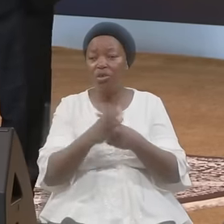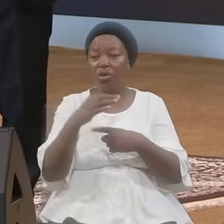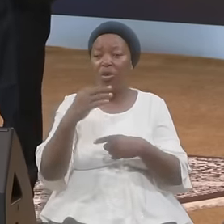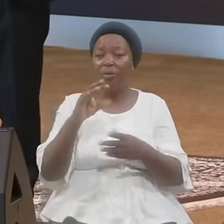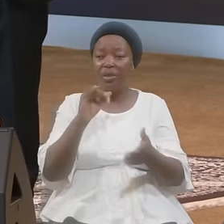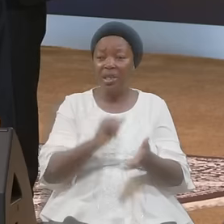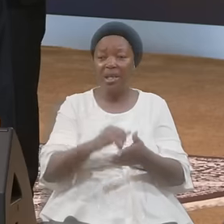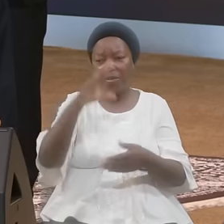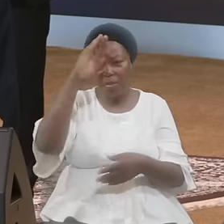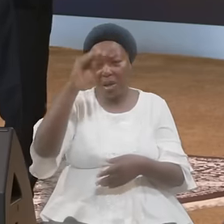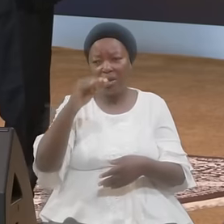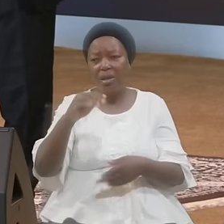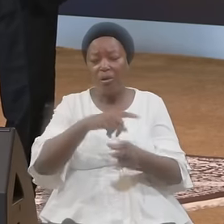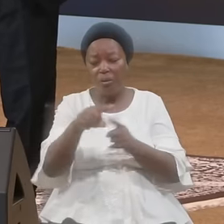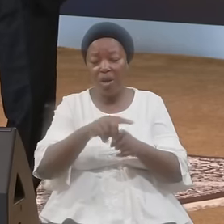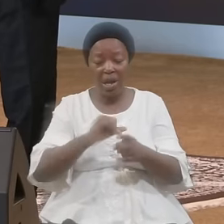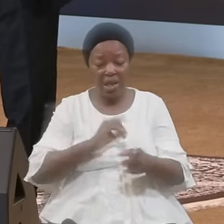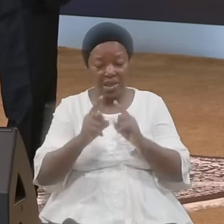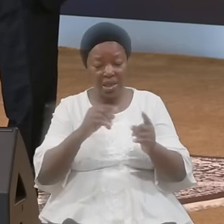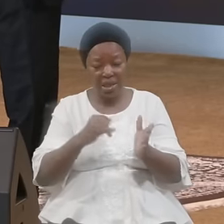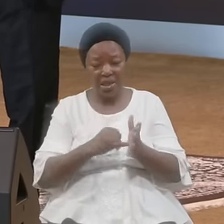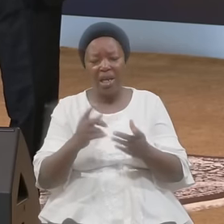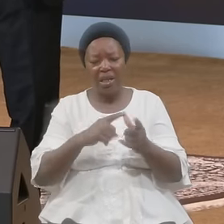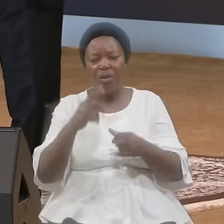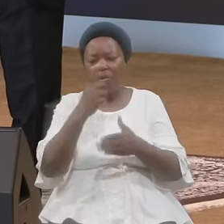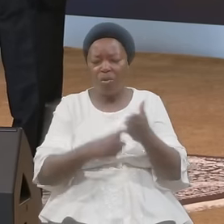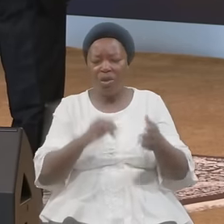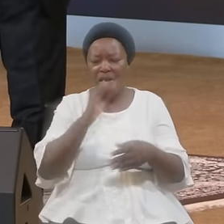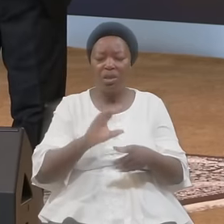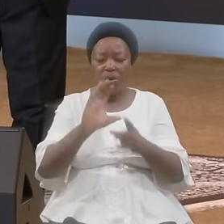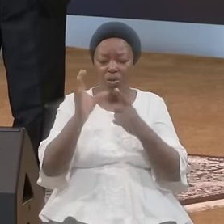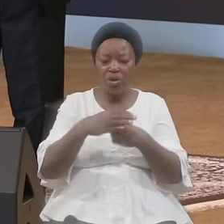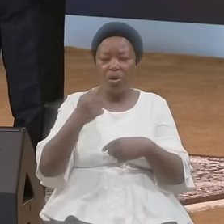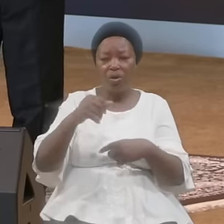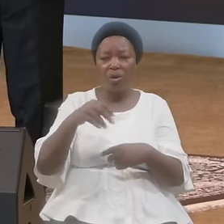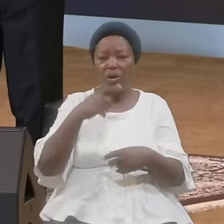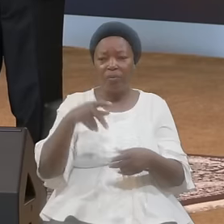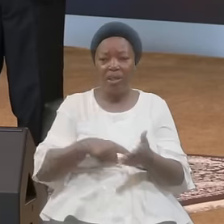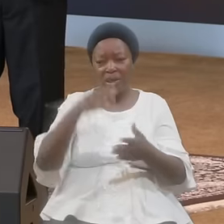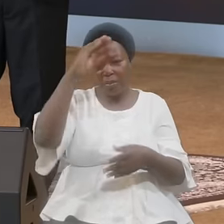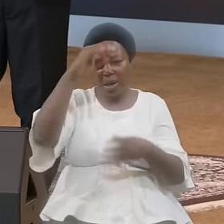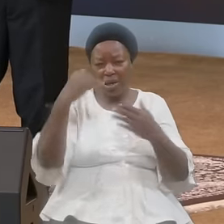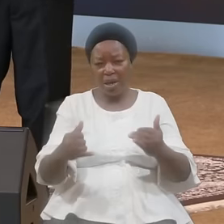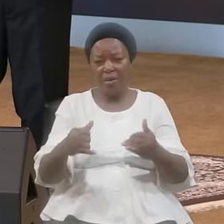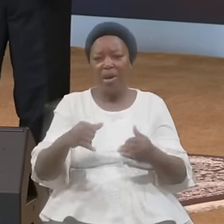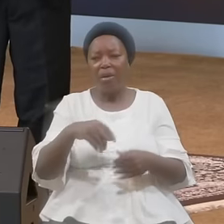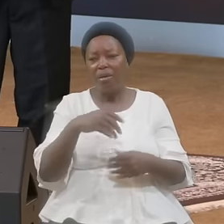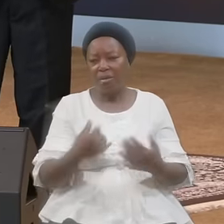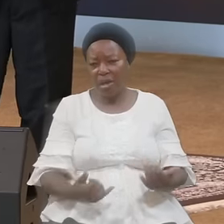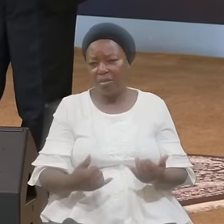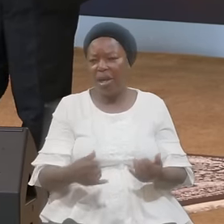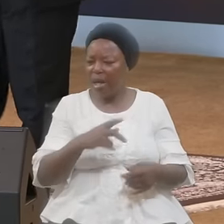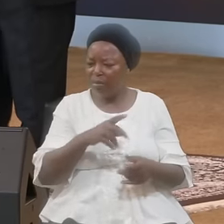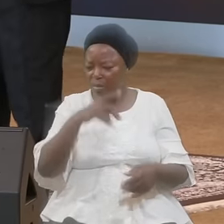Condition Now Because They Are Asking For He Repeat He Say Bless Me Bless Me And Put